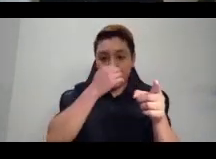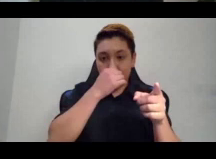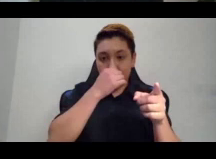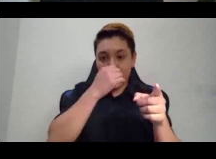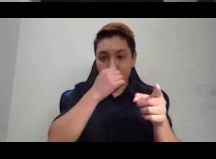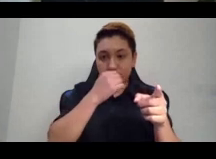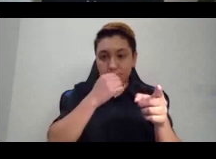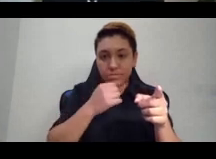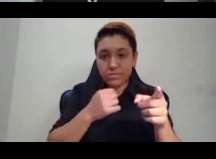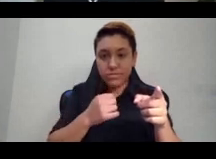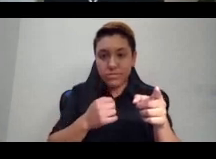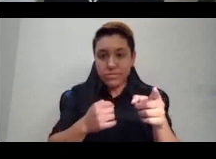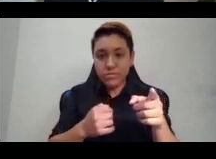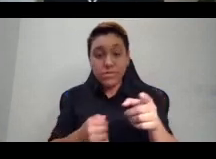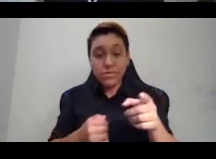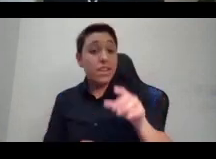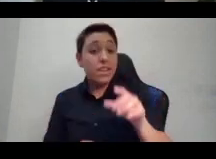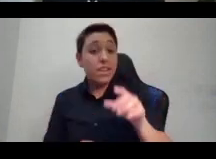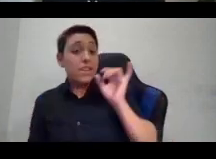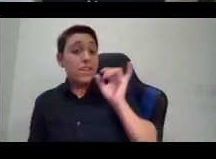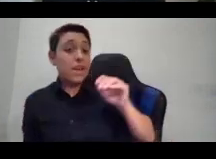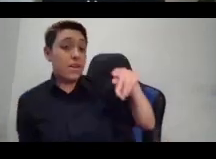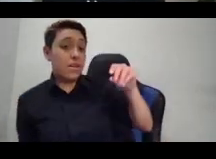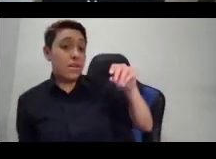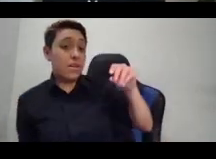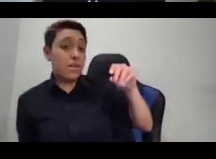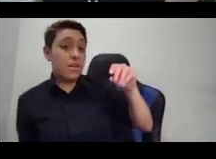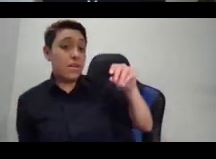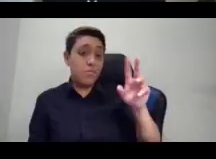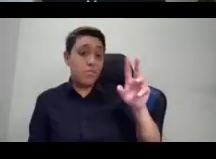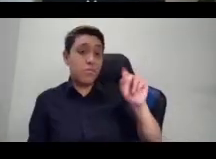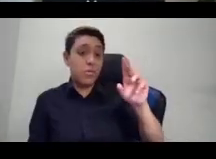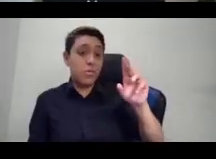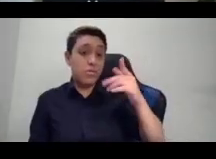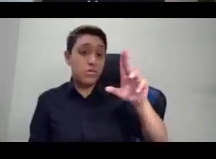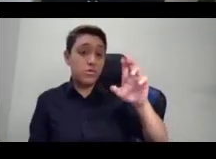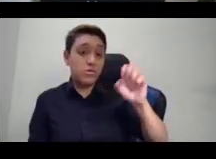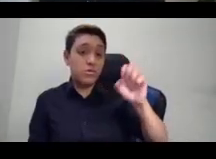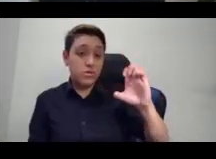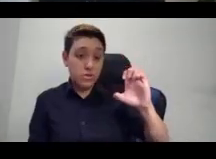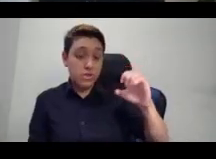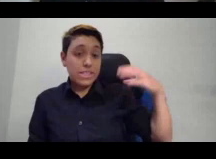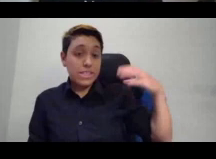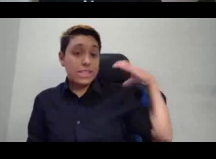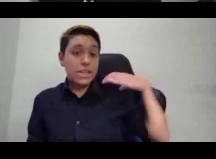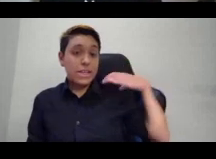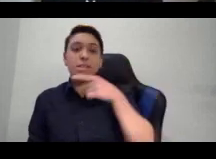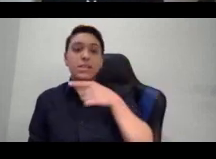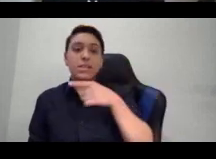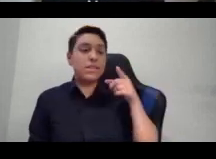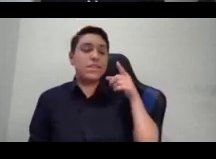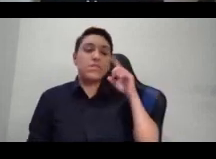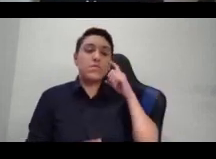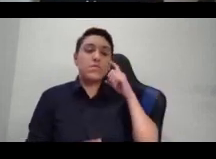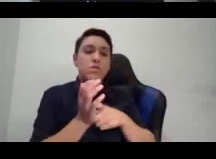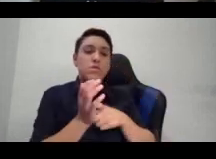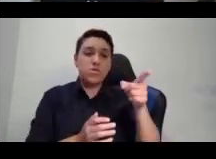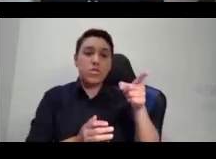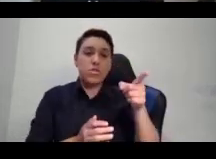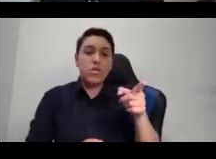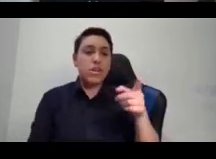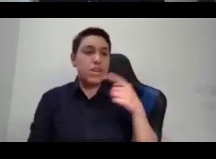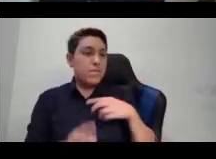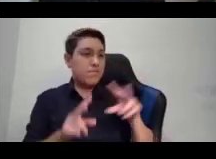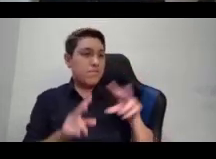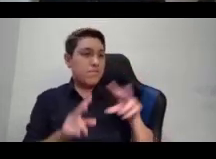Inquisition. They undressed her at her trial to see if she had the body of what they considered a cis woman